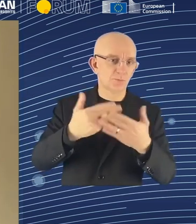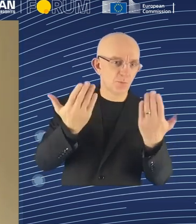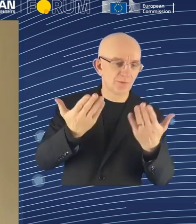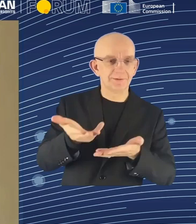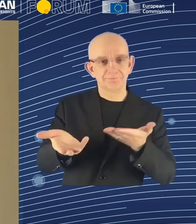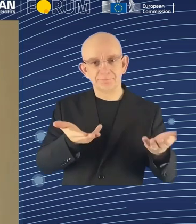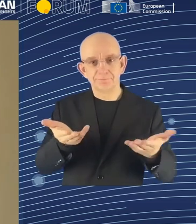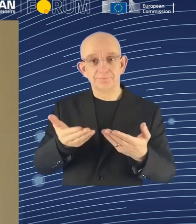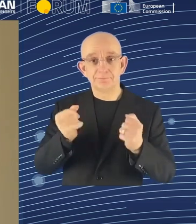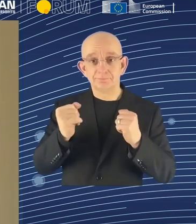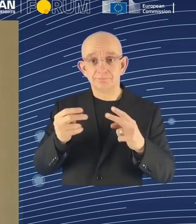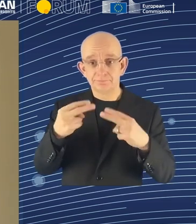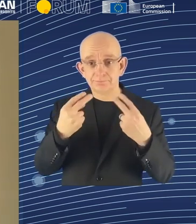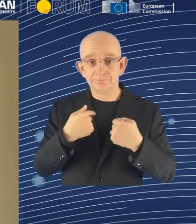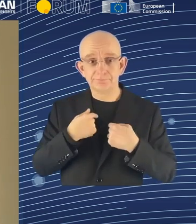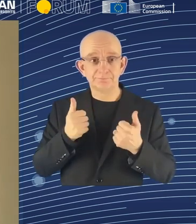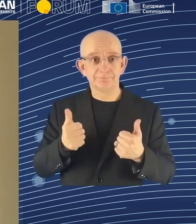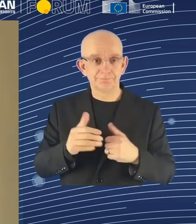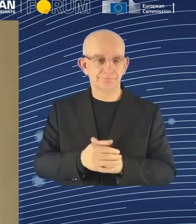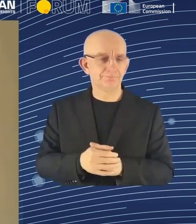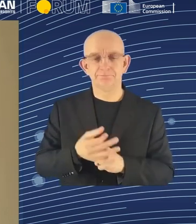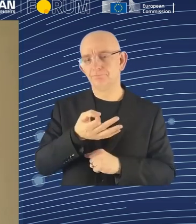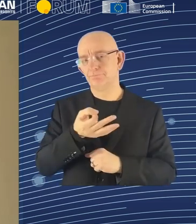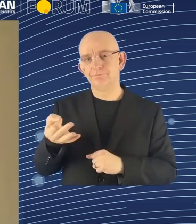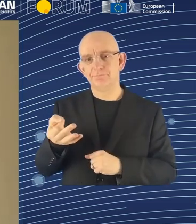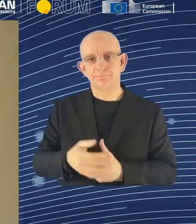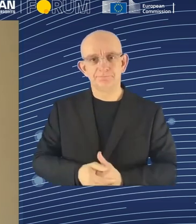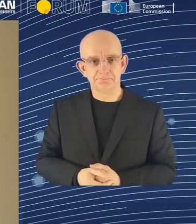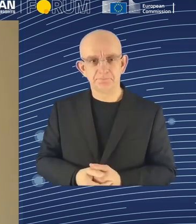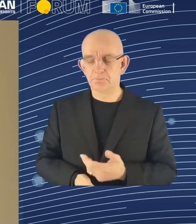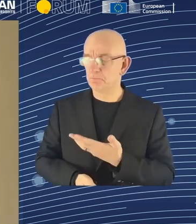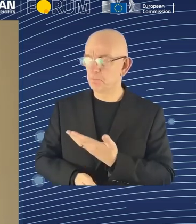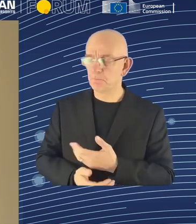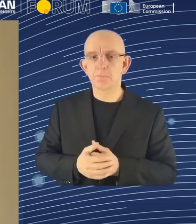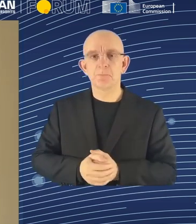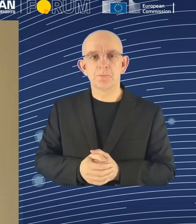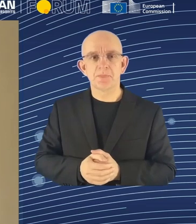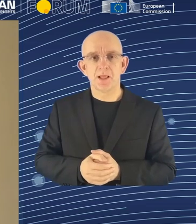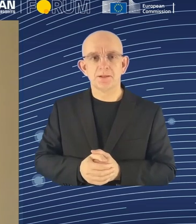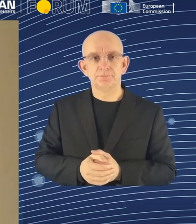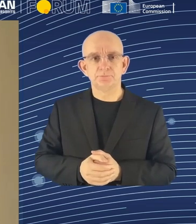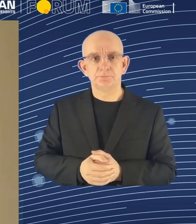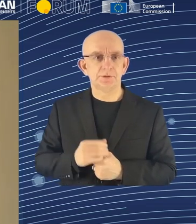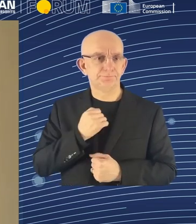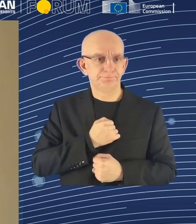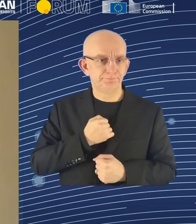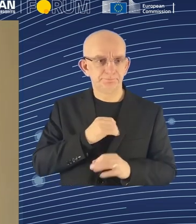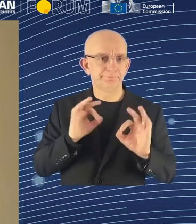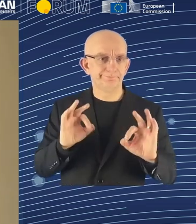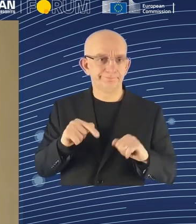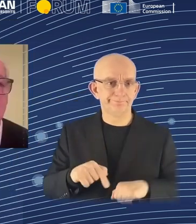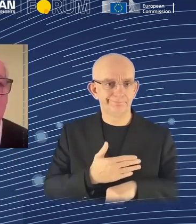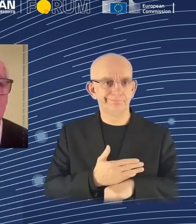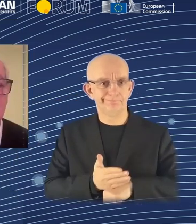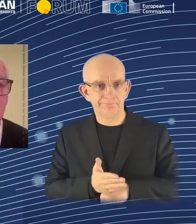Yes, I can hear you fine. Good morning, everybody. Excellent. Thank you so much for joining. Professor Stuart Russell, Professor of Computer Science at the